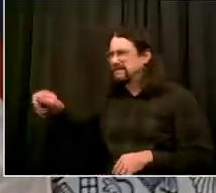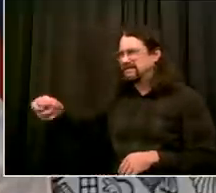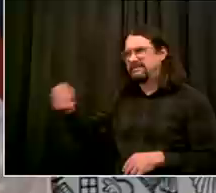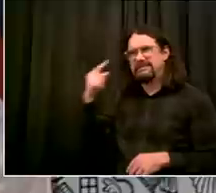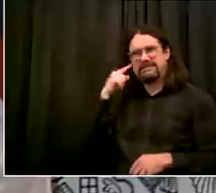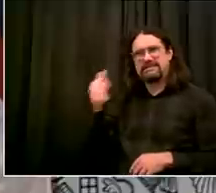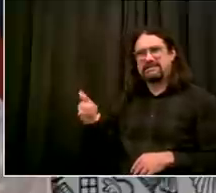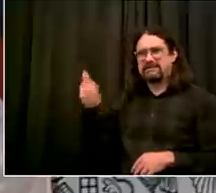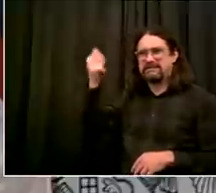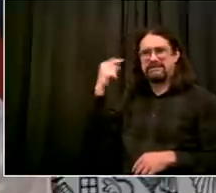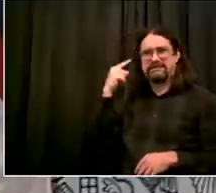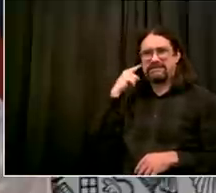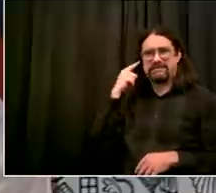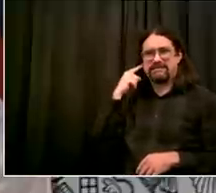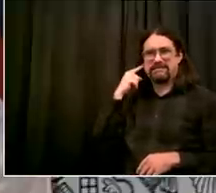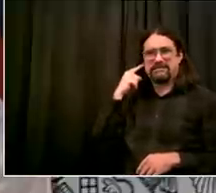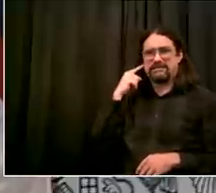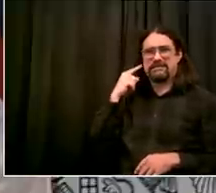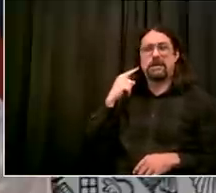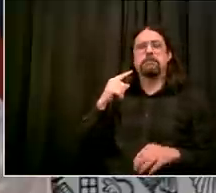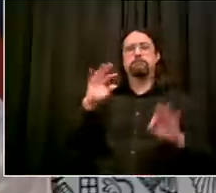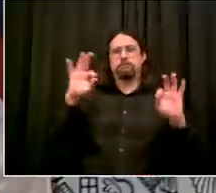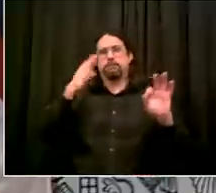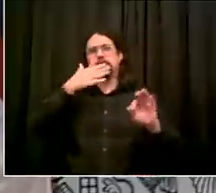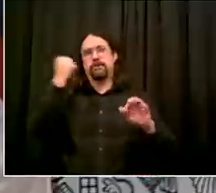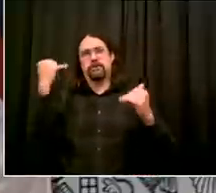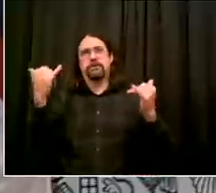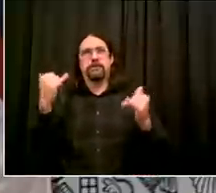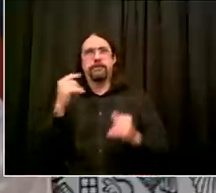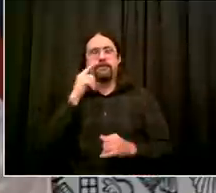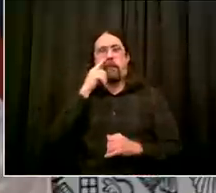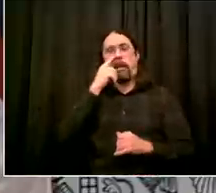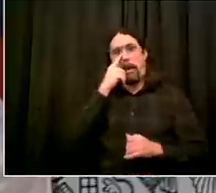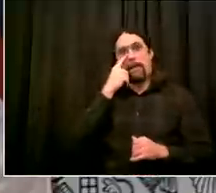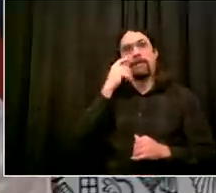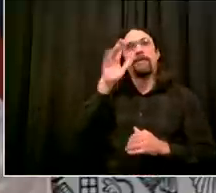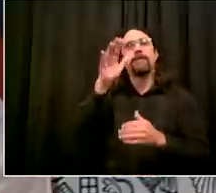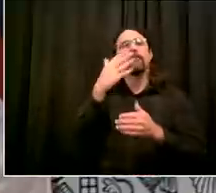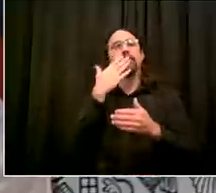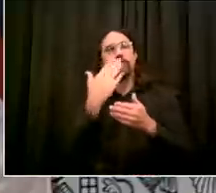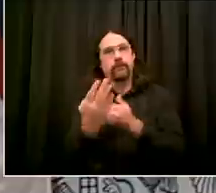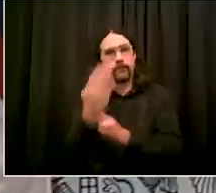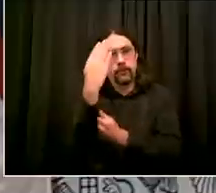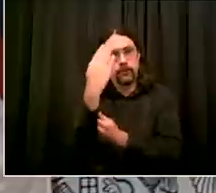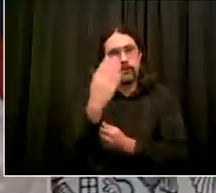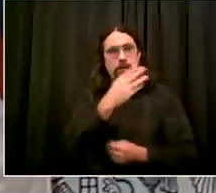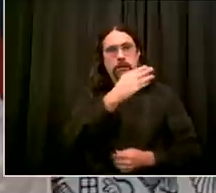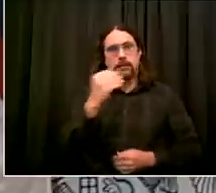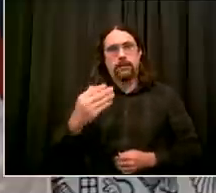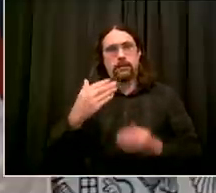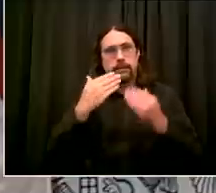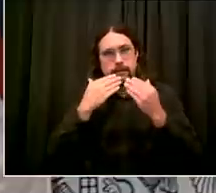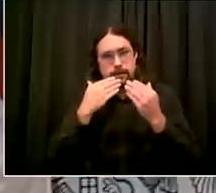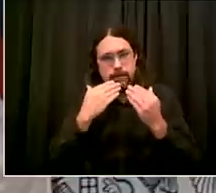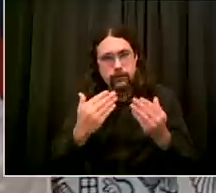good morning and thanks this is uh i mean coming through now yep you're coming through